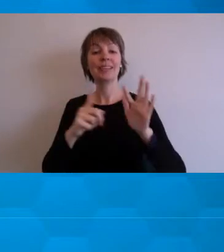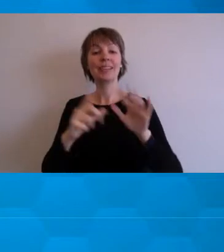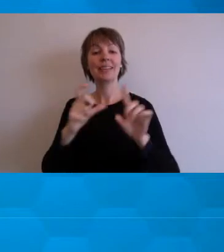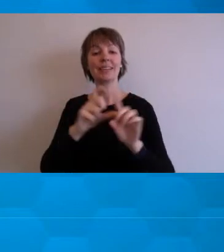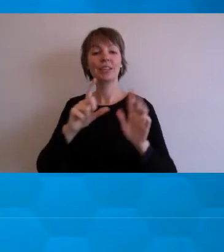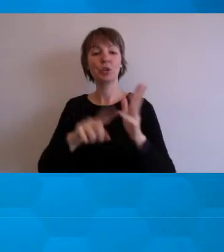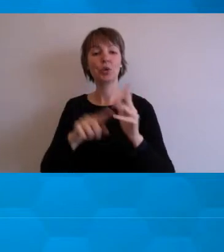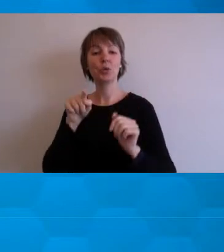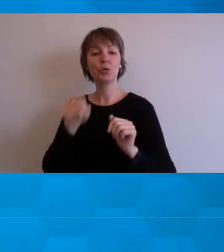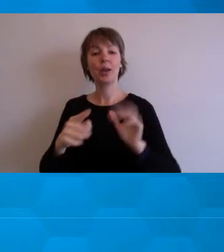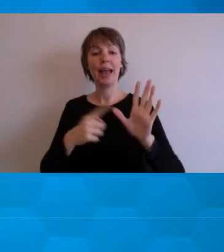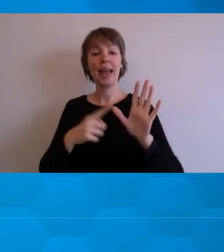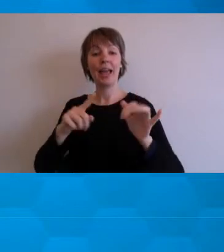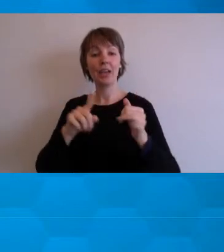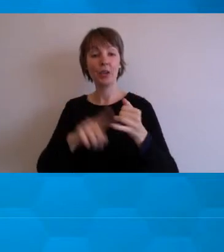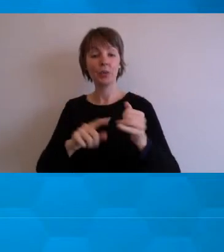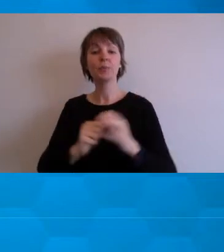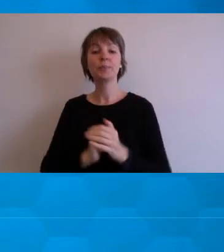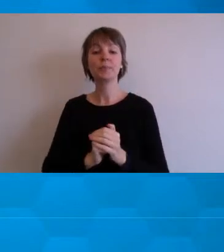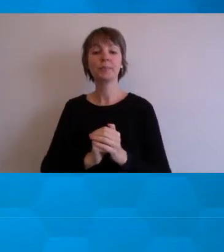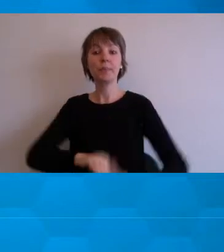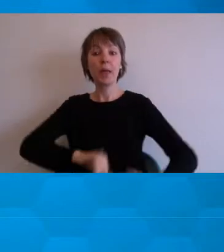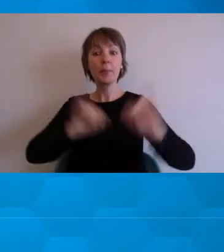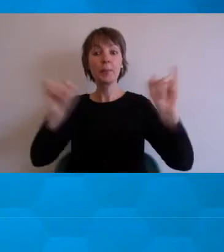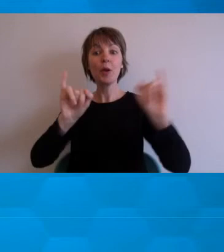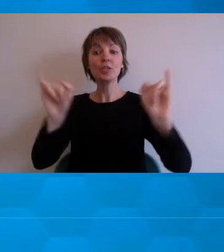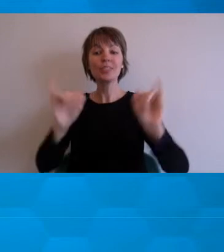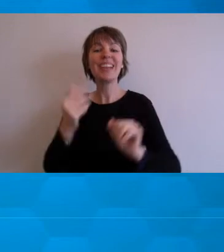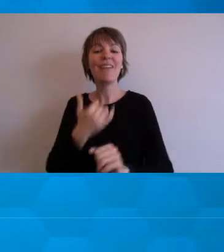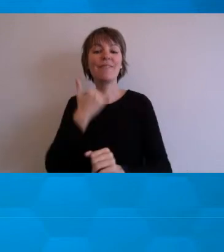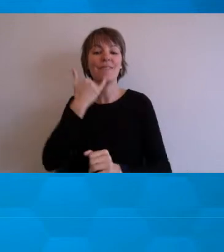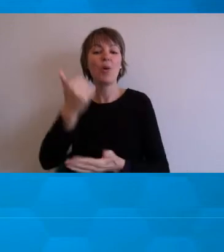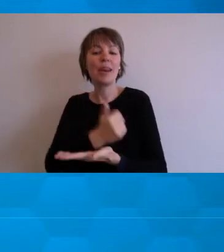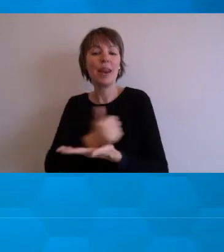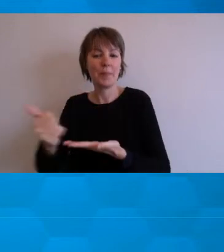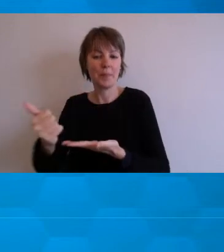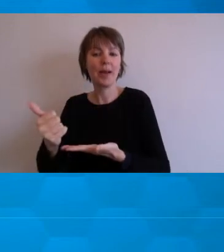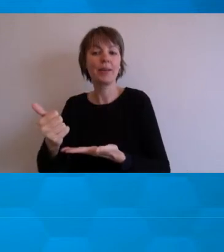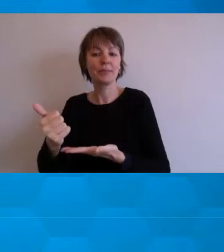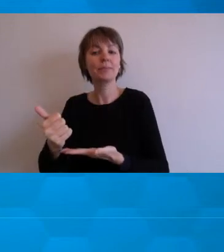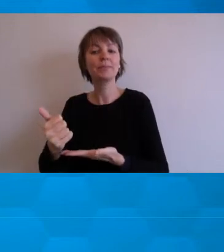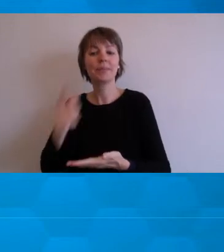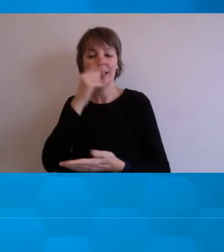we have a phone number you can call if that doesn't work. But there is somebody on the email checking.